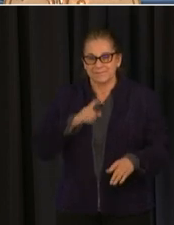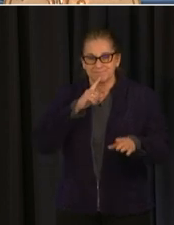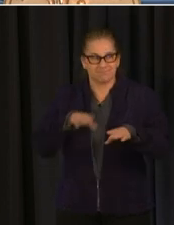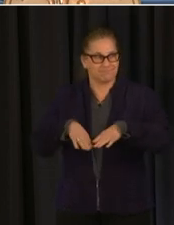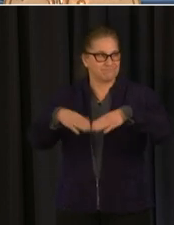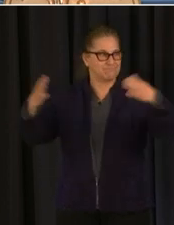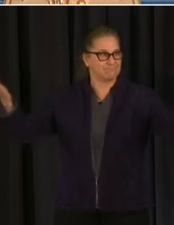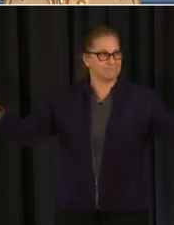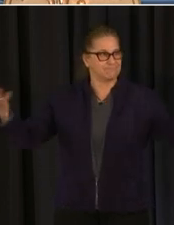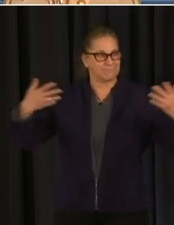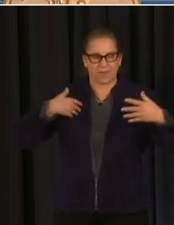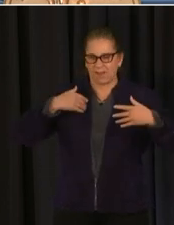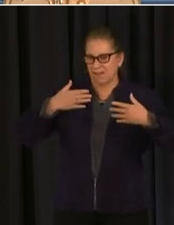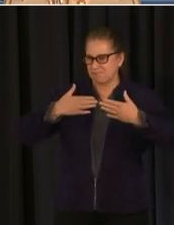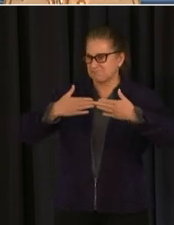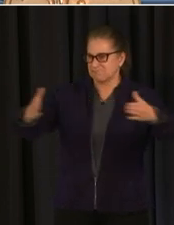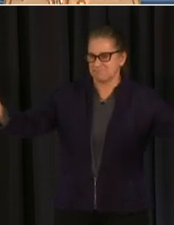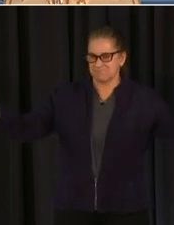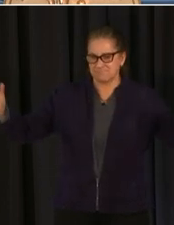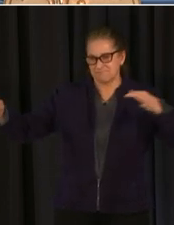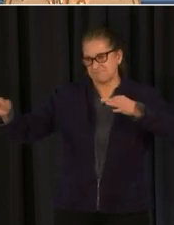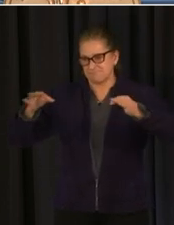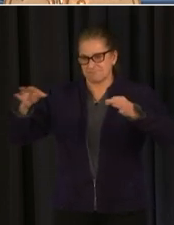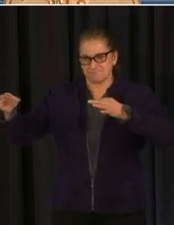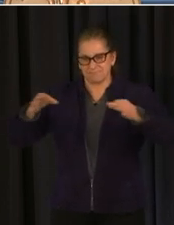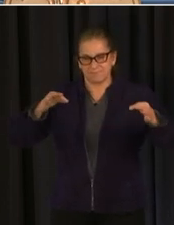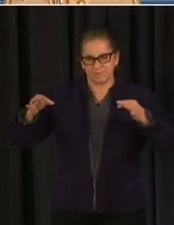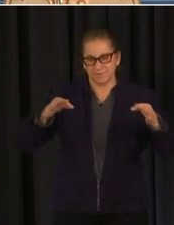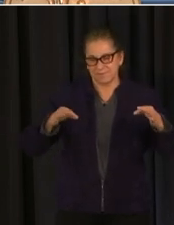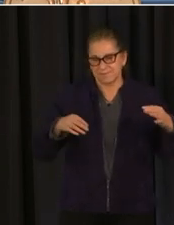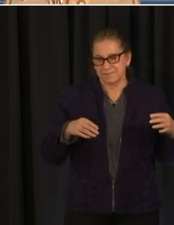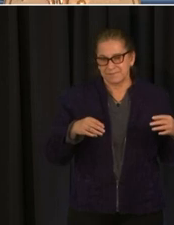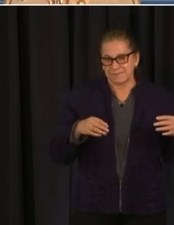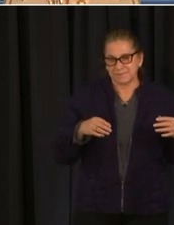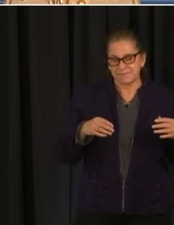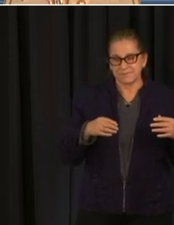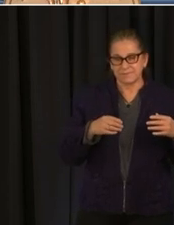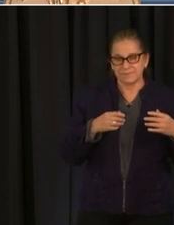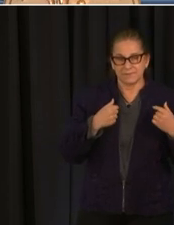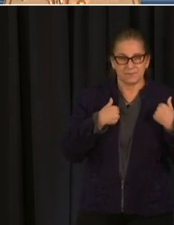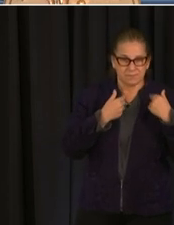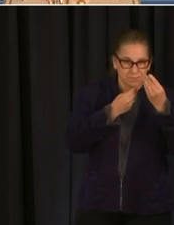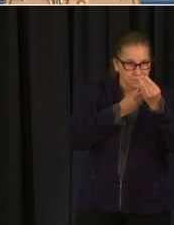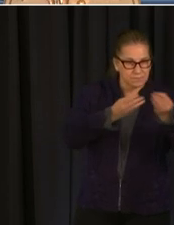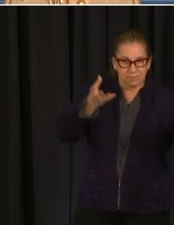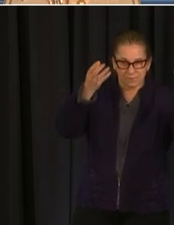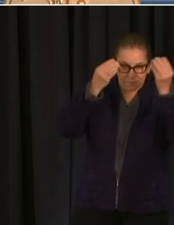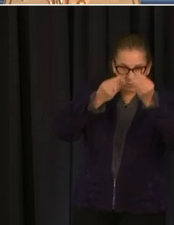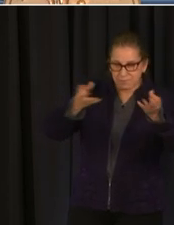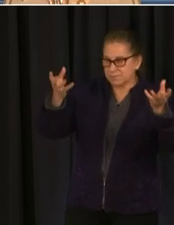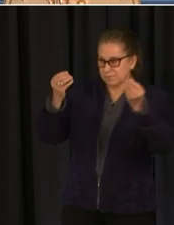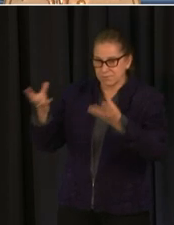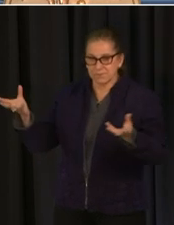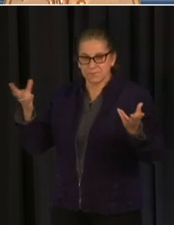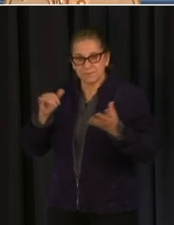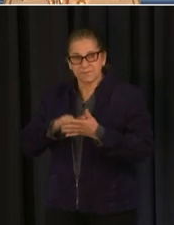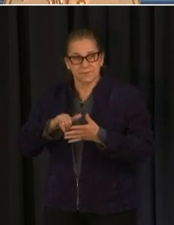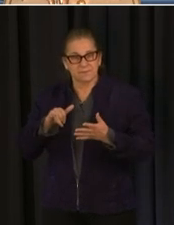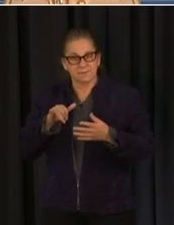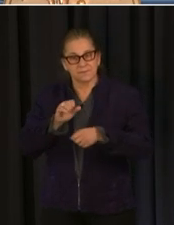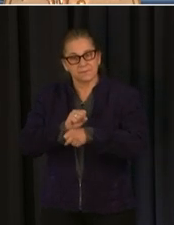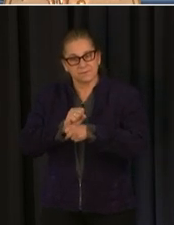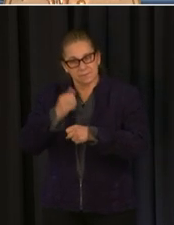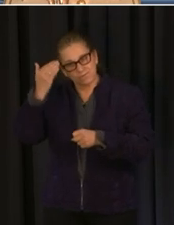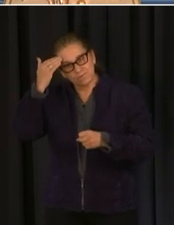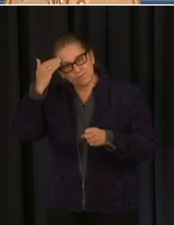report on what we've been working with our employees for for the last several weeks uh and that